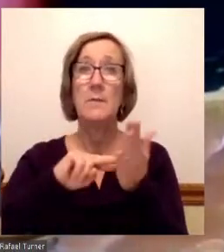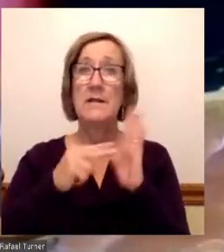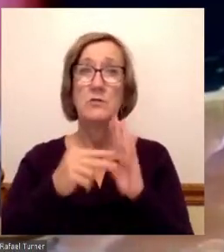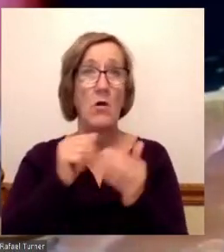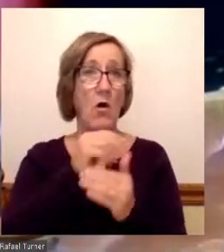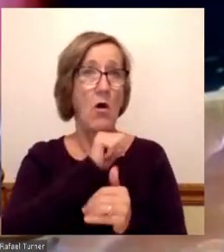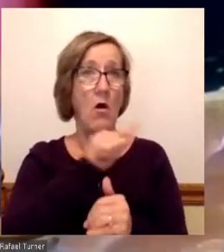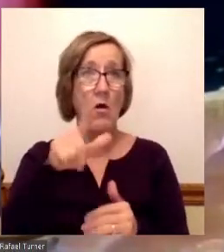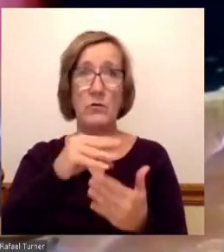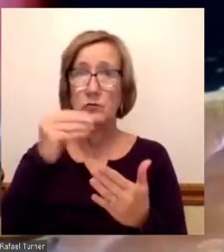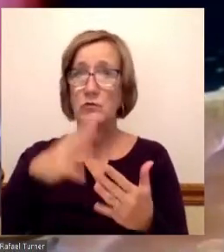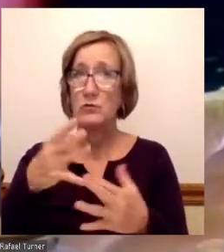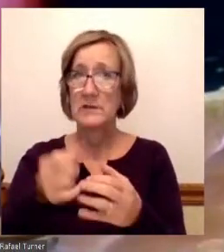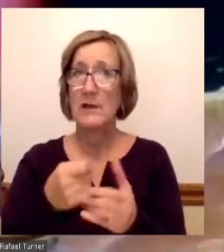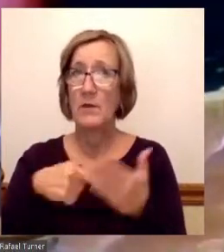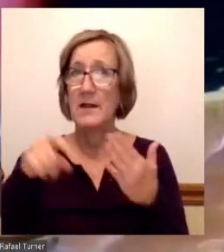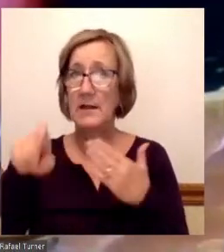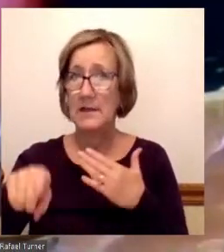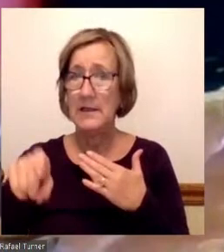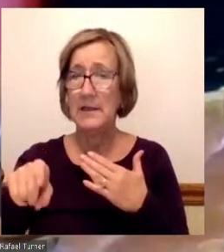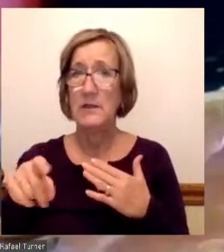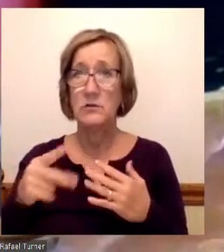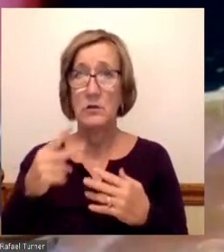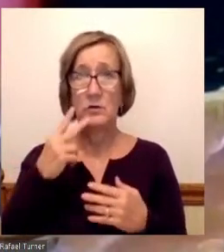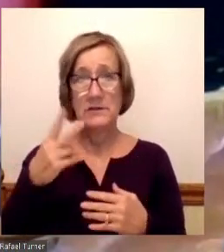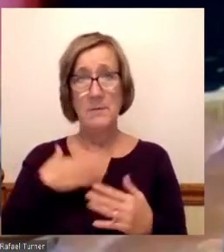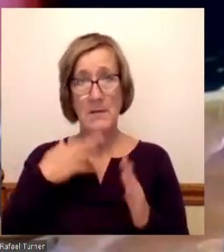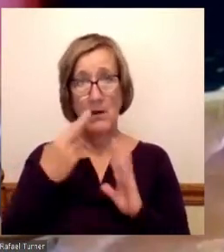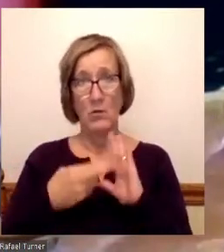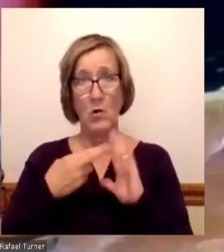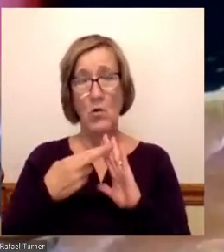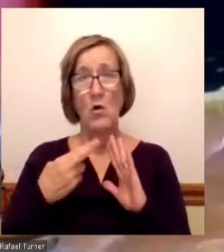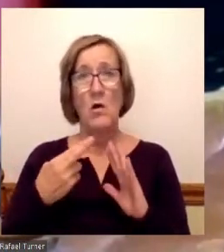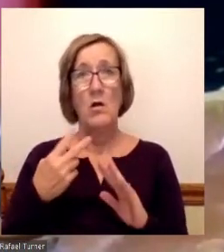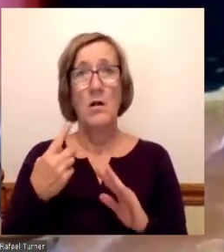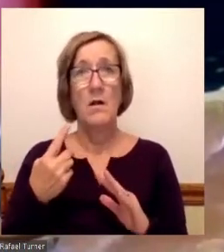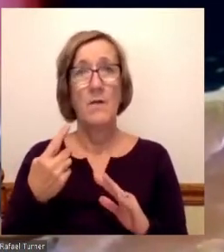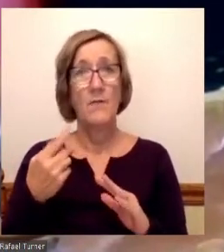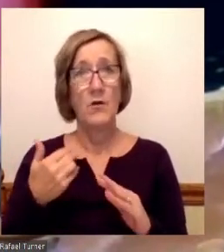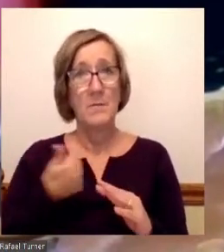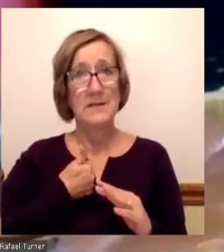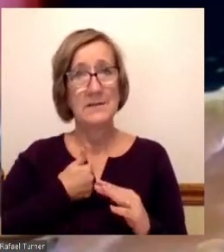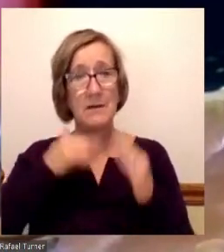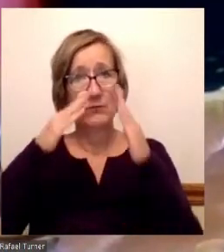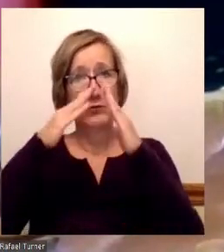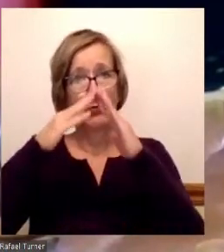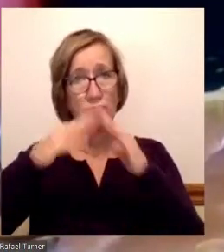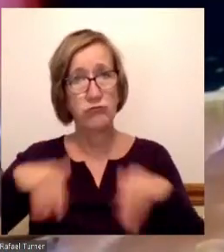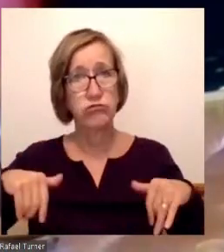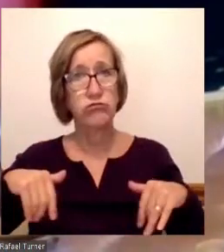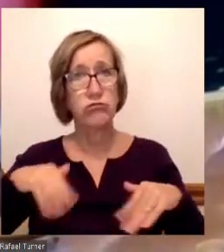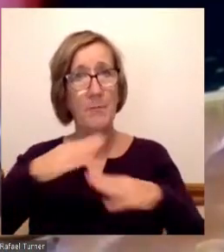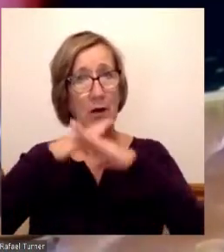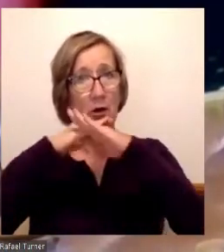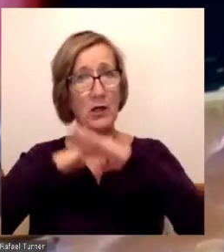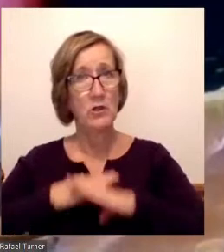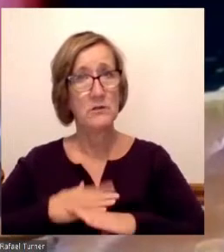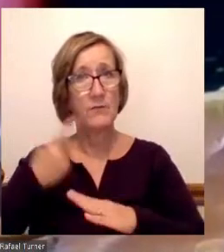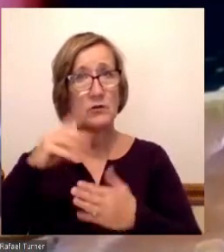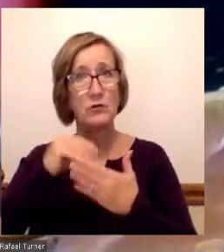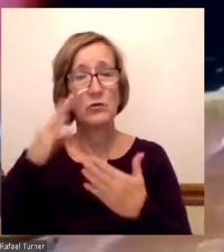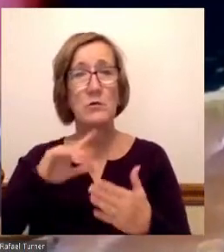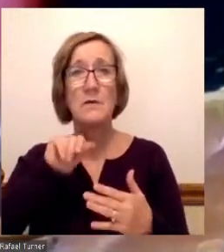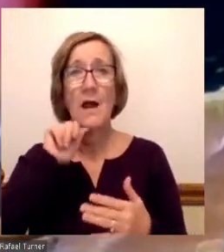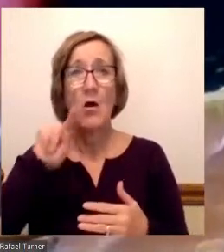need. And so again, seeing my role as someone to remove barriers for our students, that's not, you know, not just for our Black